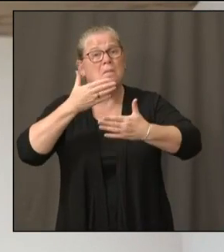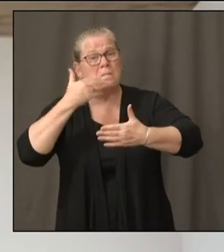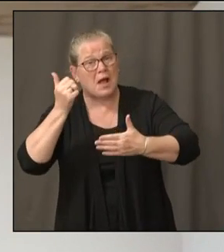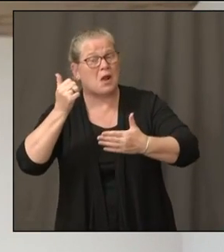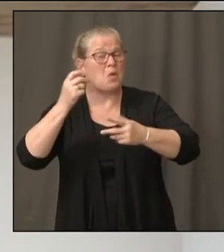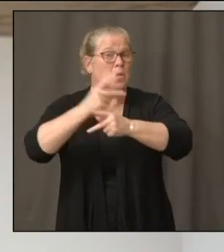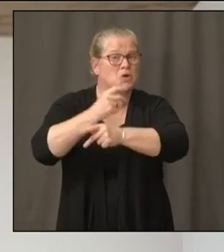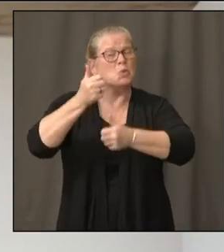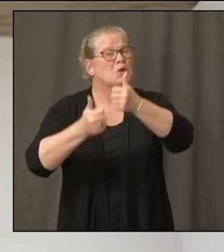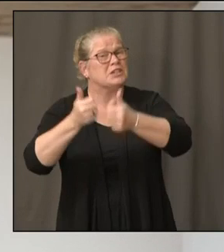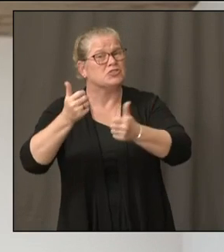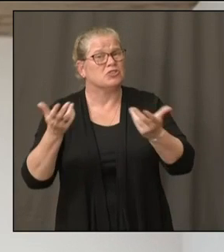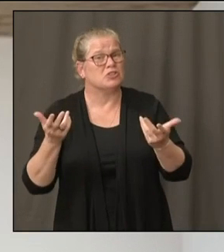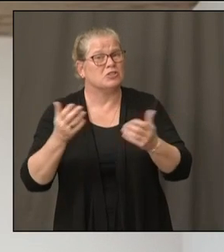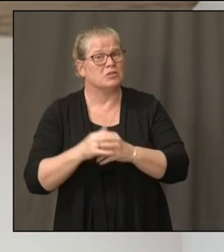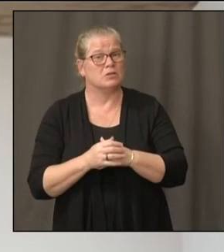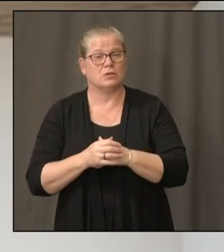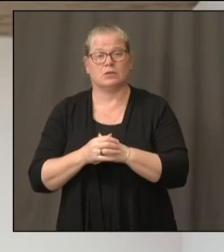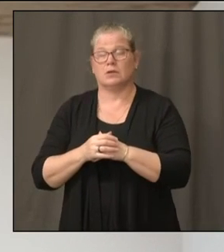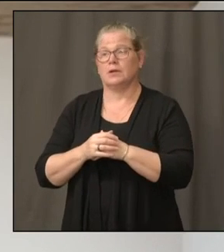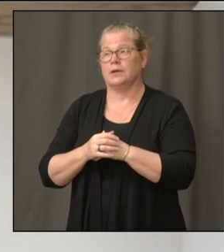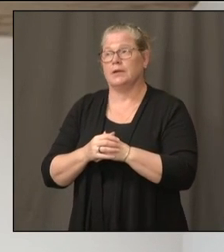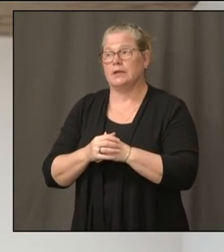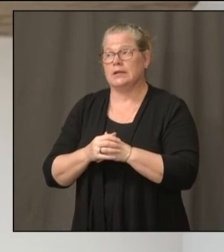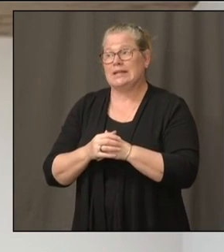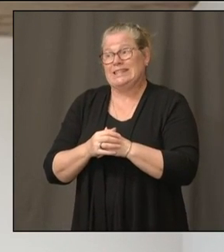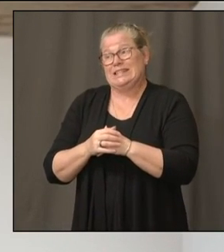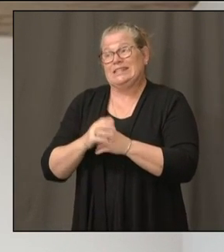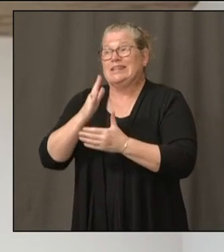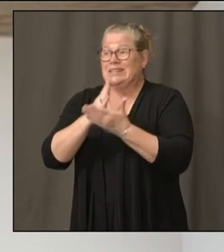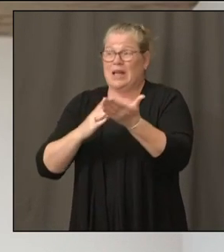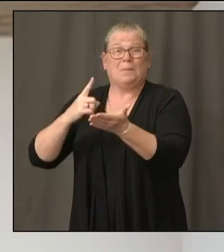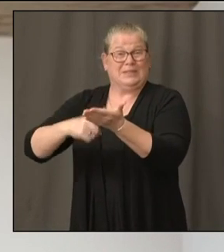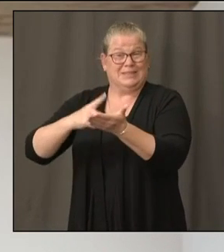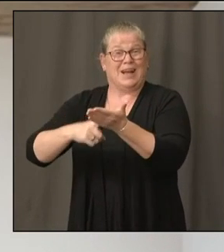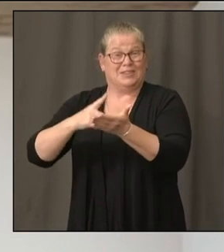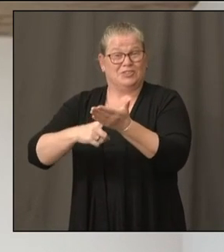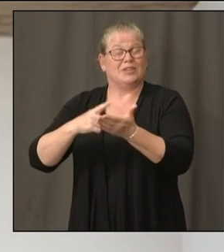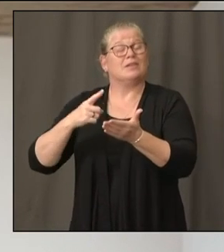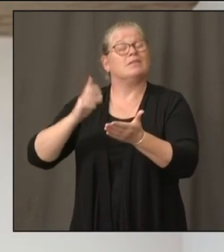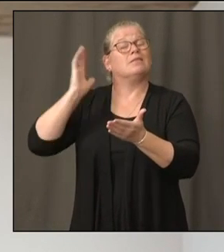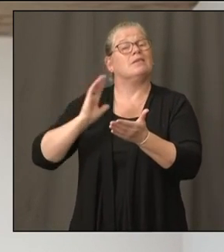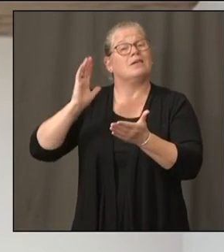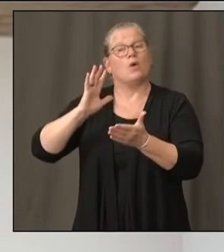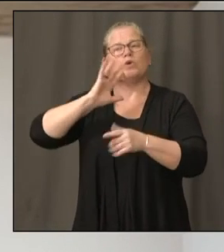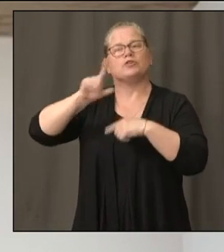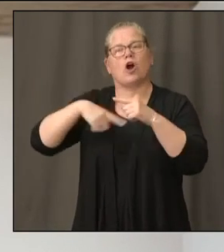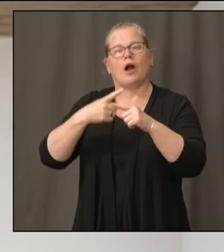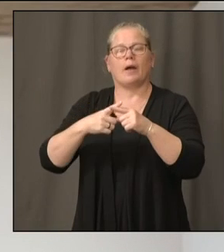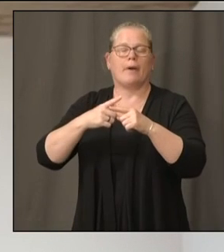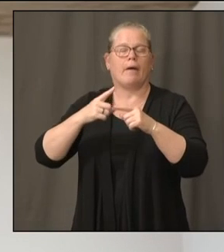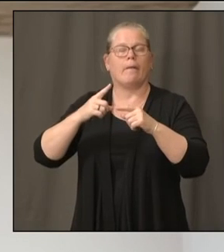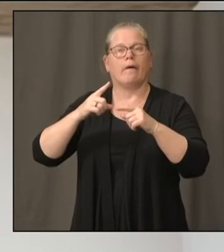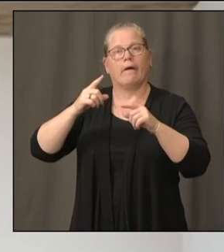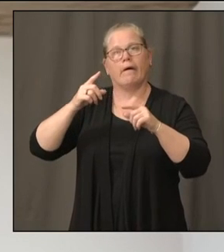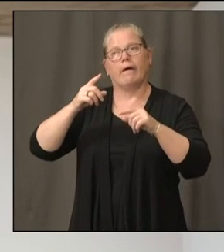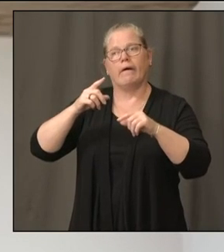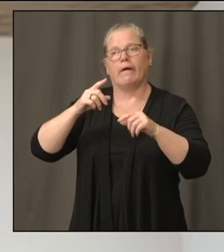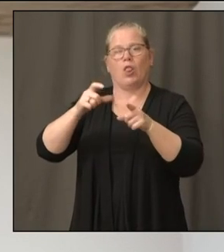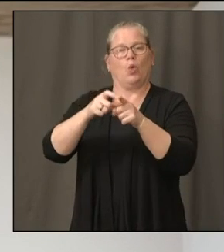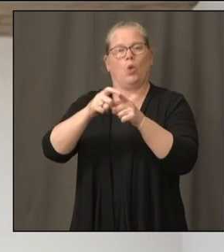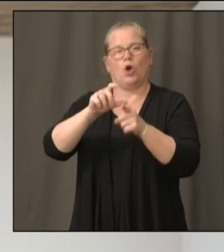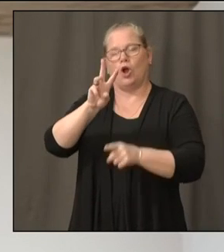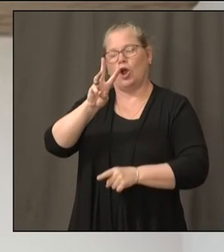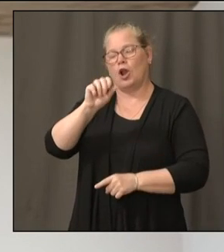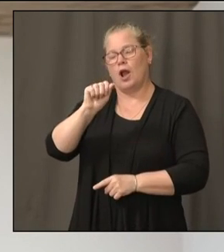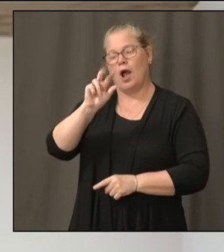appropriate to talk about waves anymore. Waves was a concept from influenza pandemics. And it